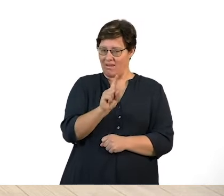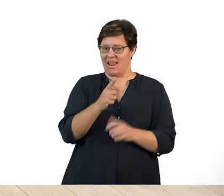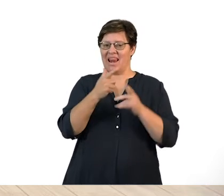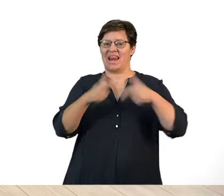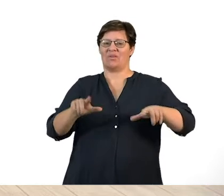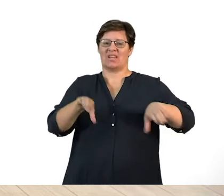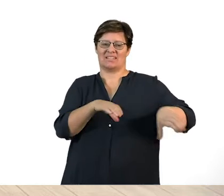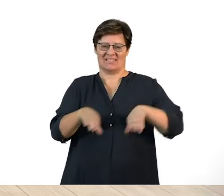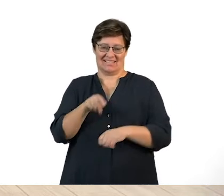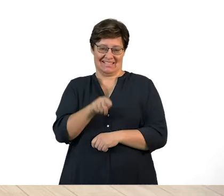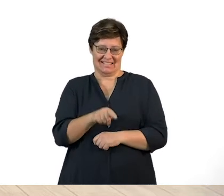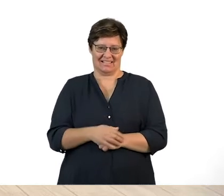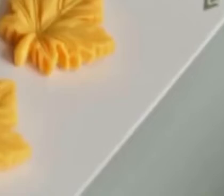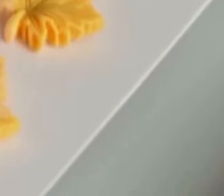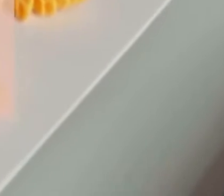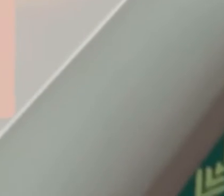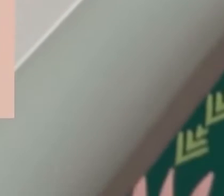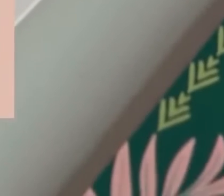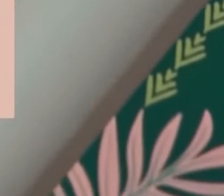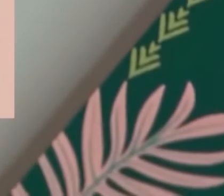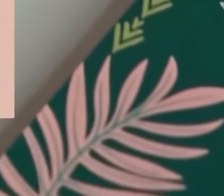language activities for the lesson.